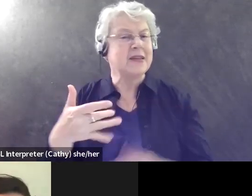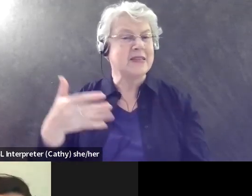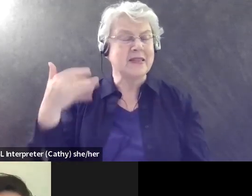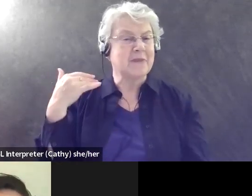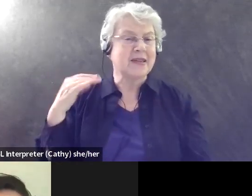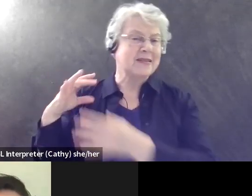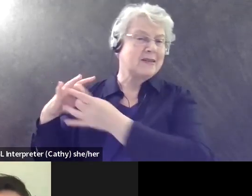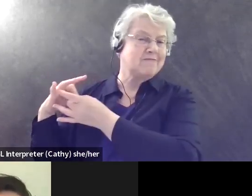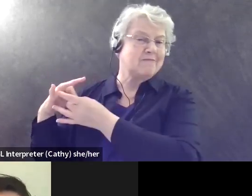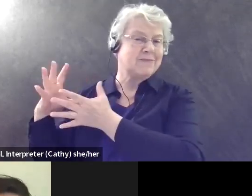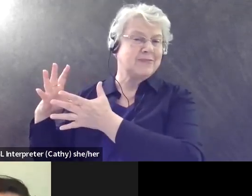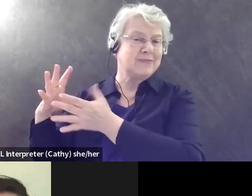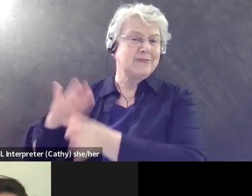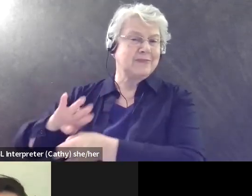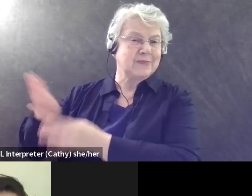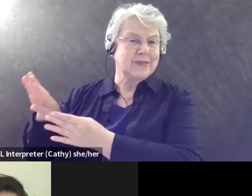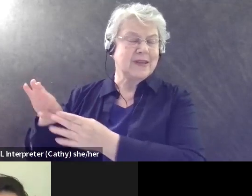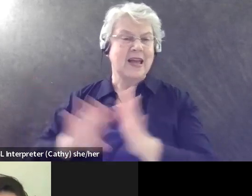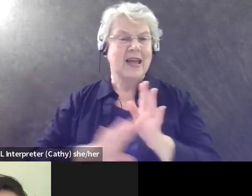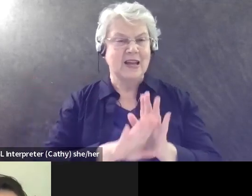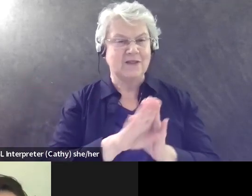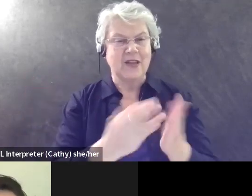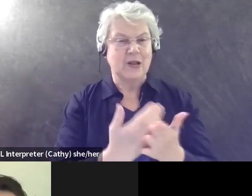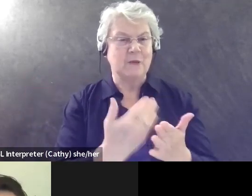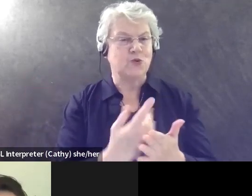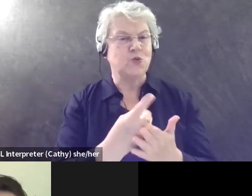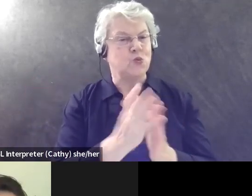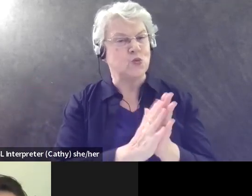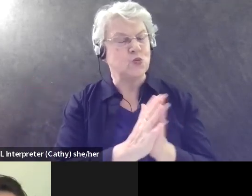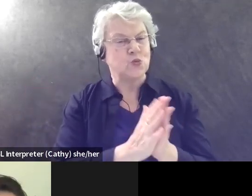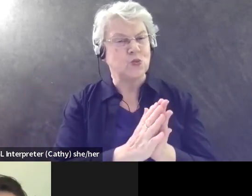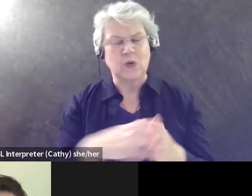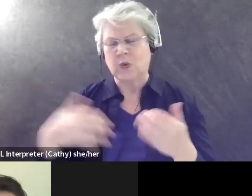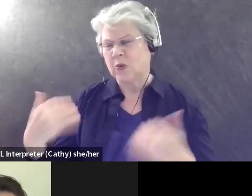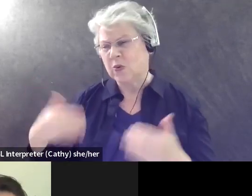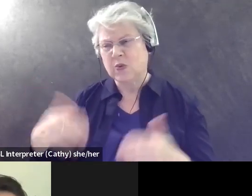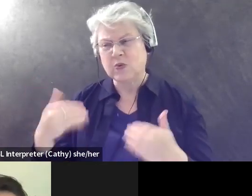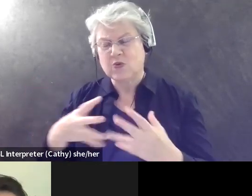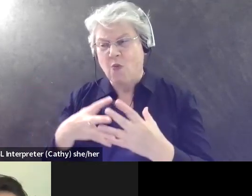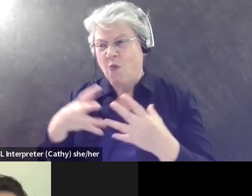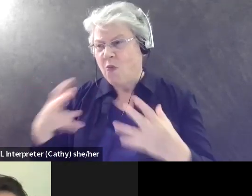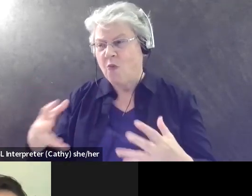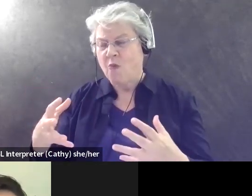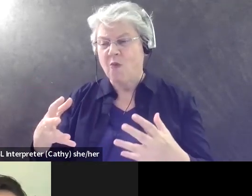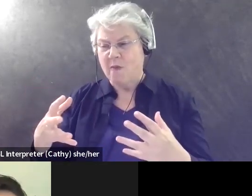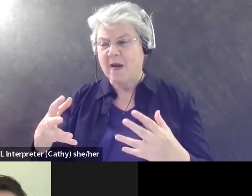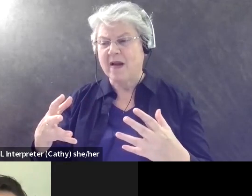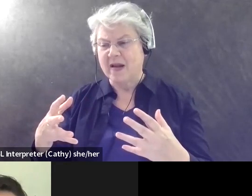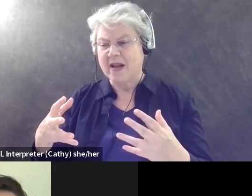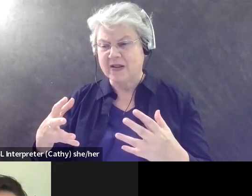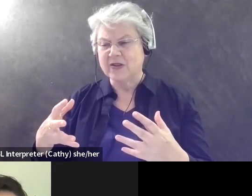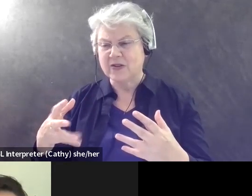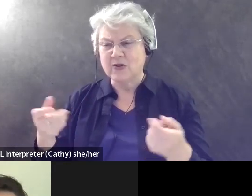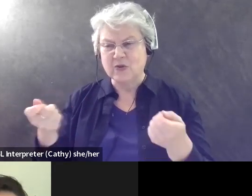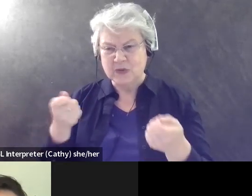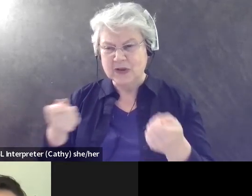to, to build new ones. Yeah. Yeah. Yeah. Wow. It's a lot. Um, a lot to deal